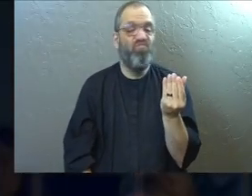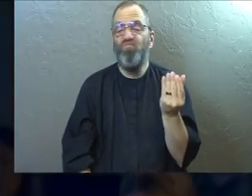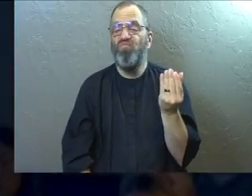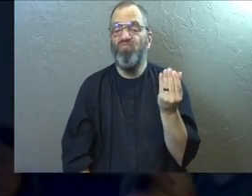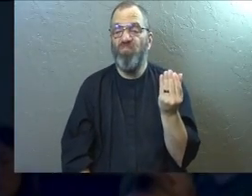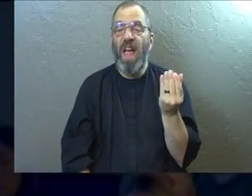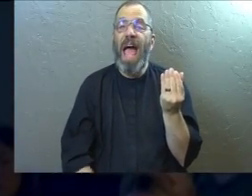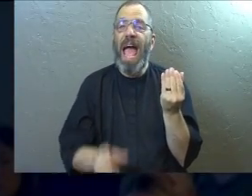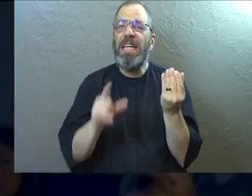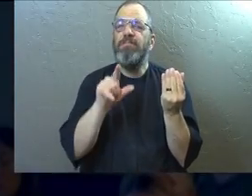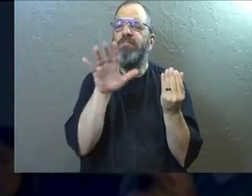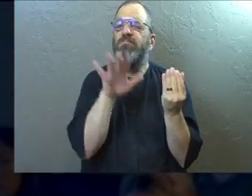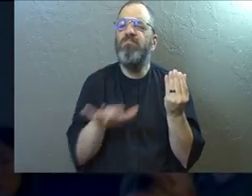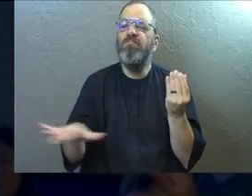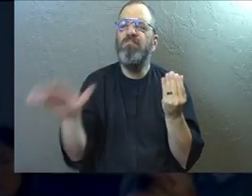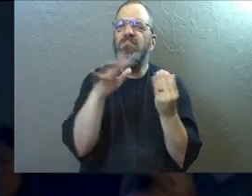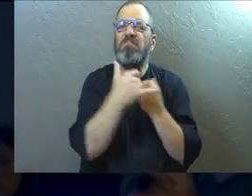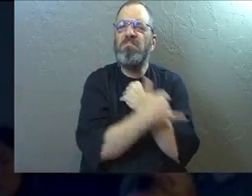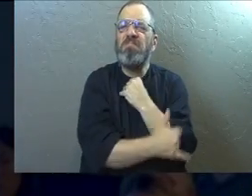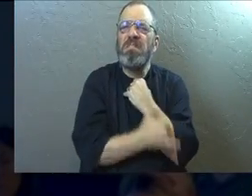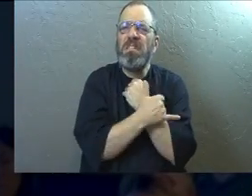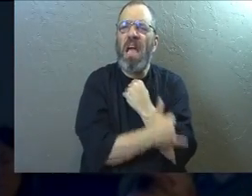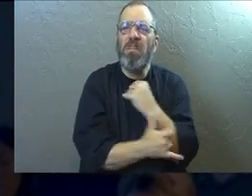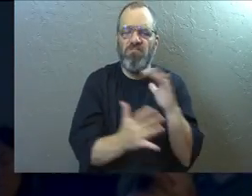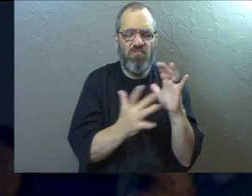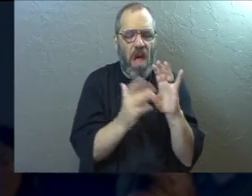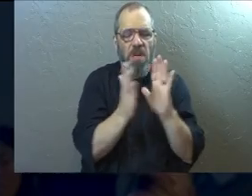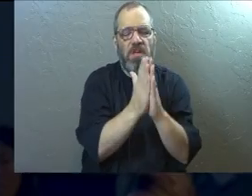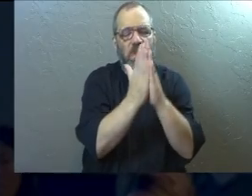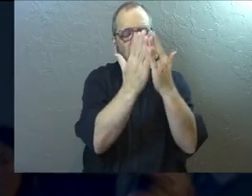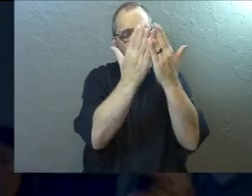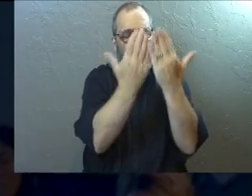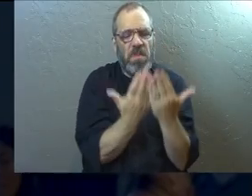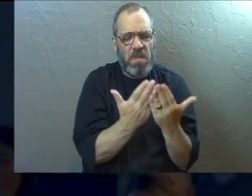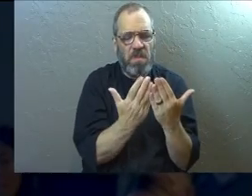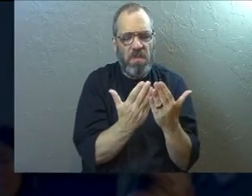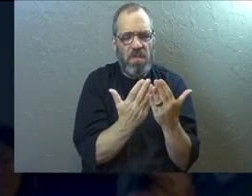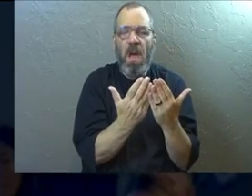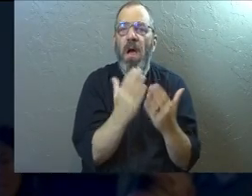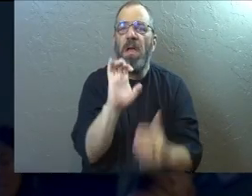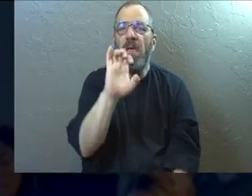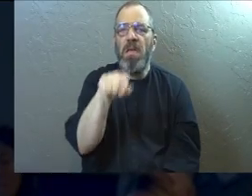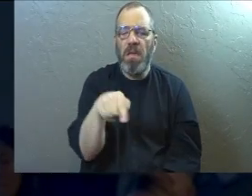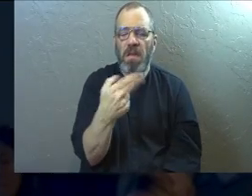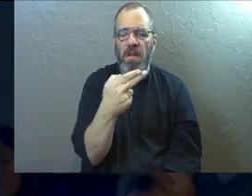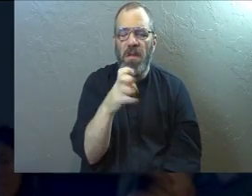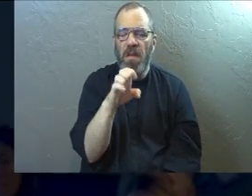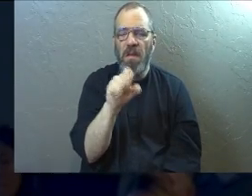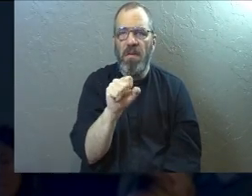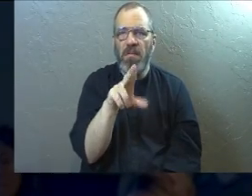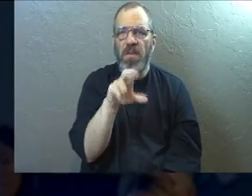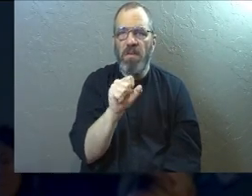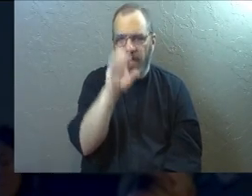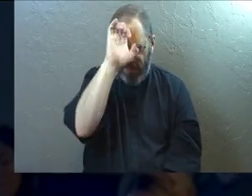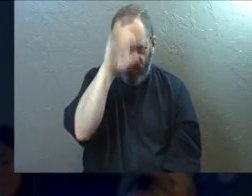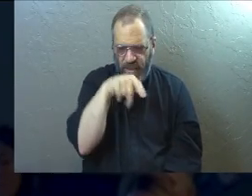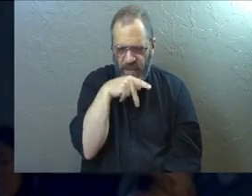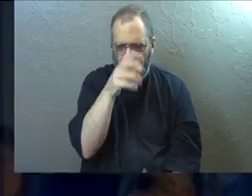Scottish hills and just opened it up and went to Ephesians chapter one and just began reading.